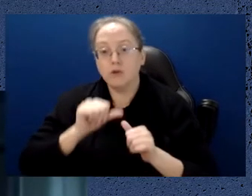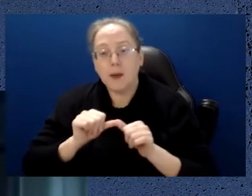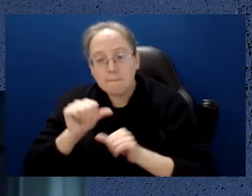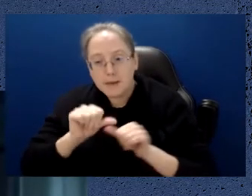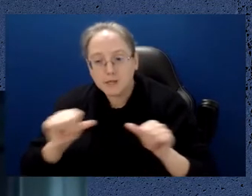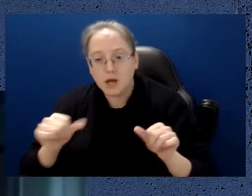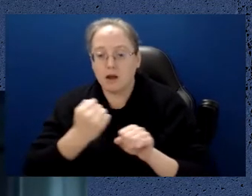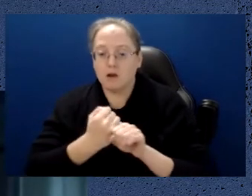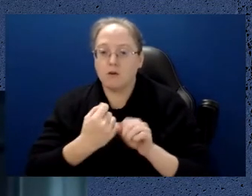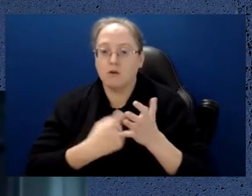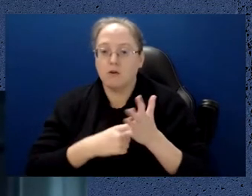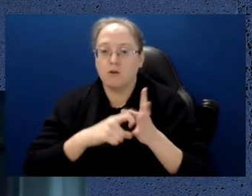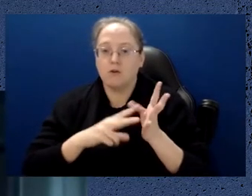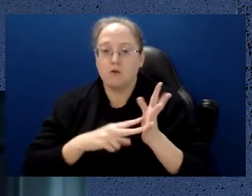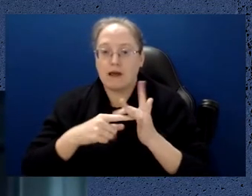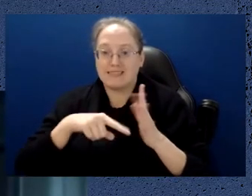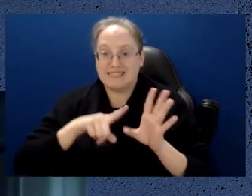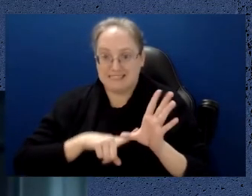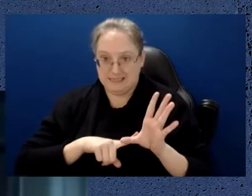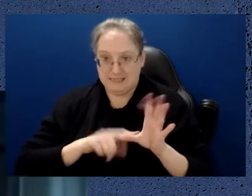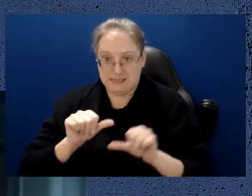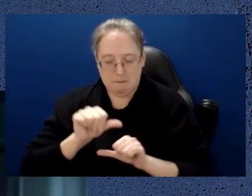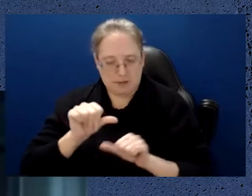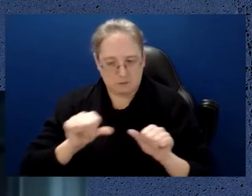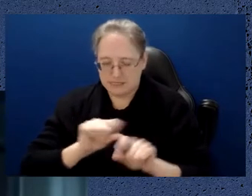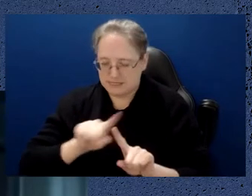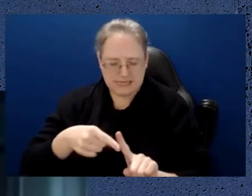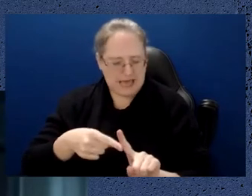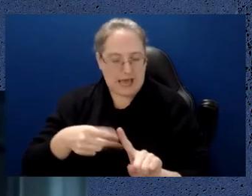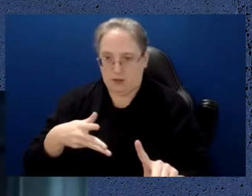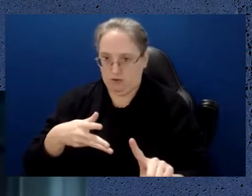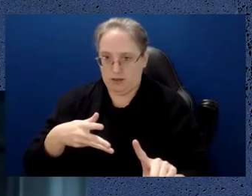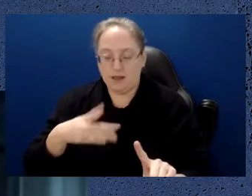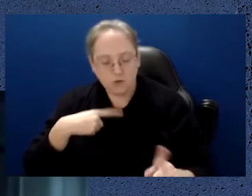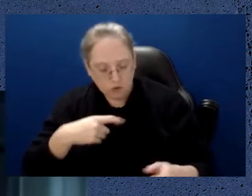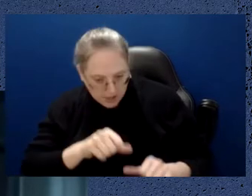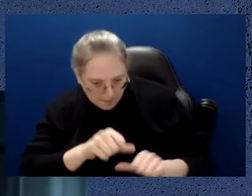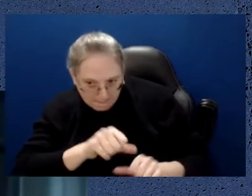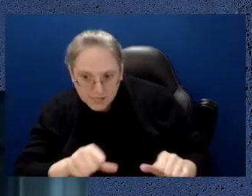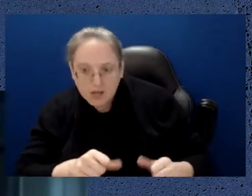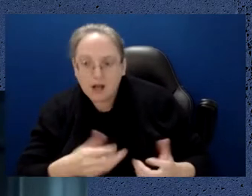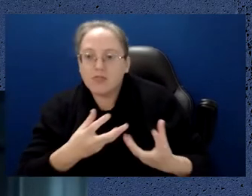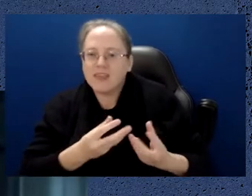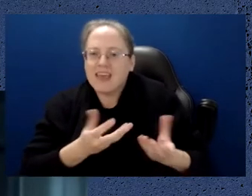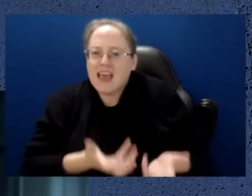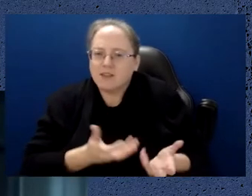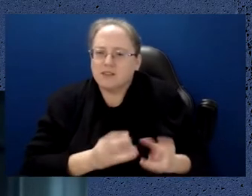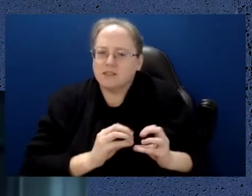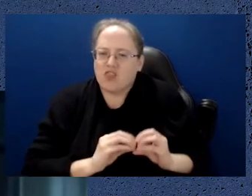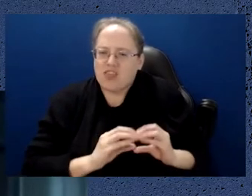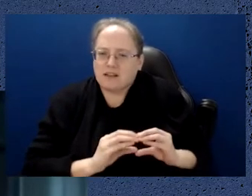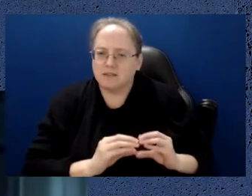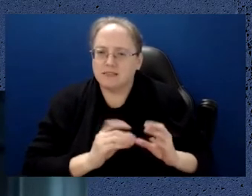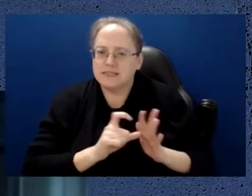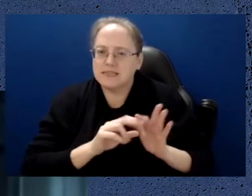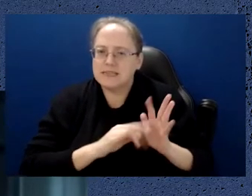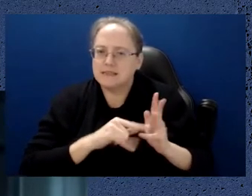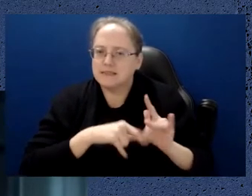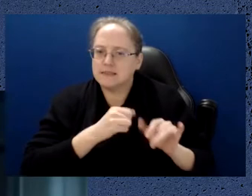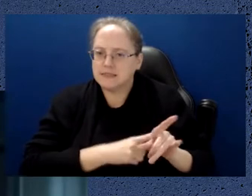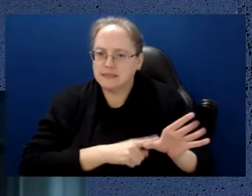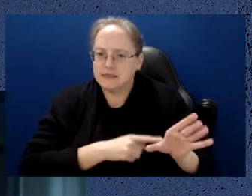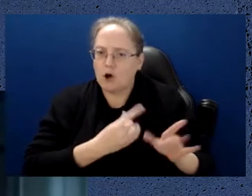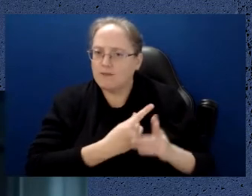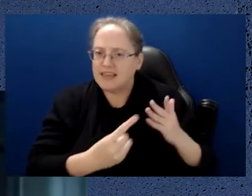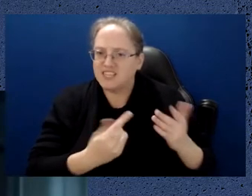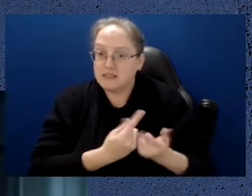gravitational measurements, that which will allow you to determine what is the density of the different materials underground. And that will